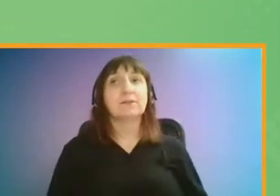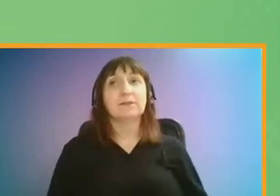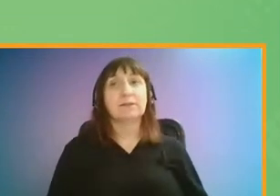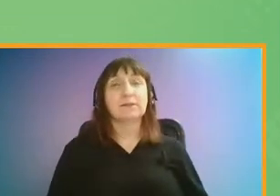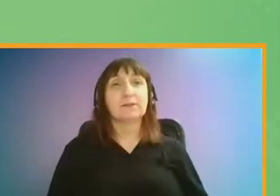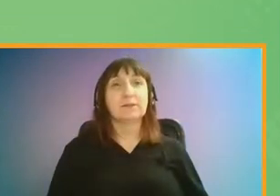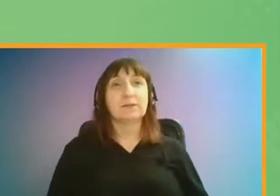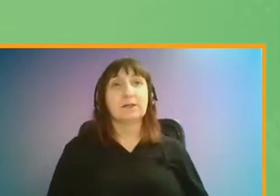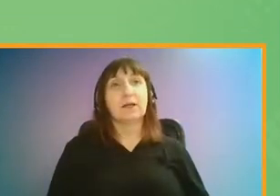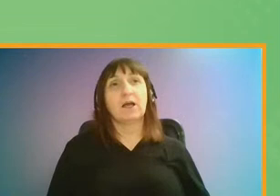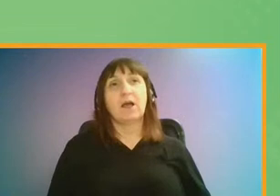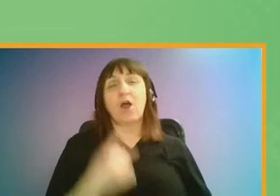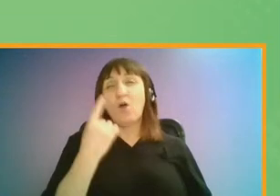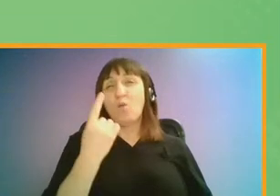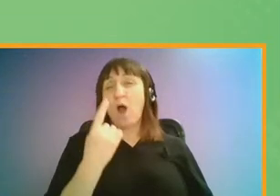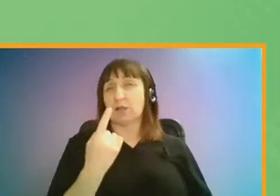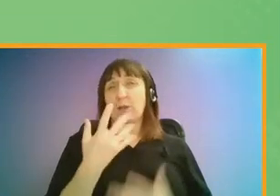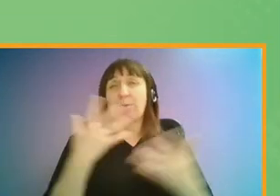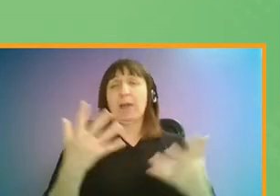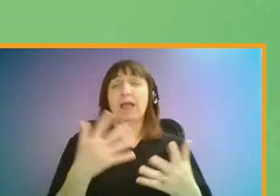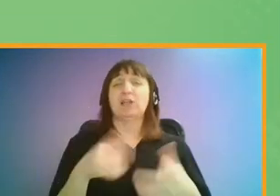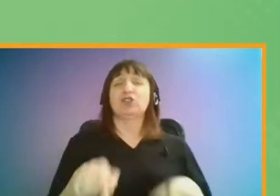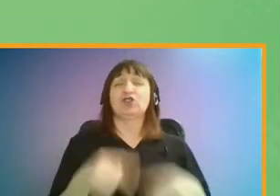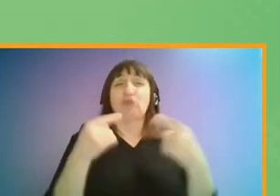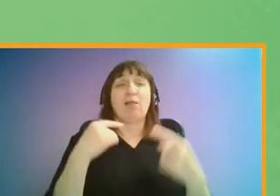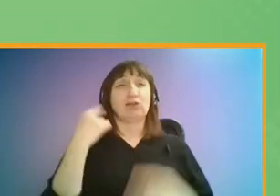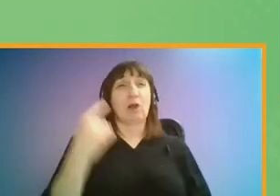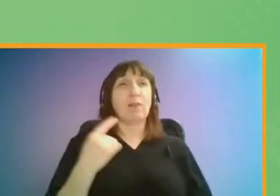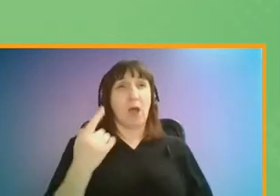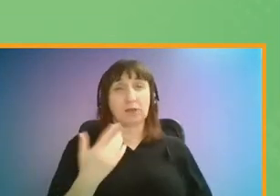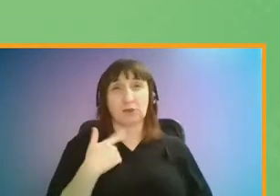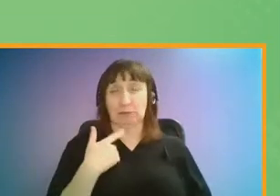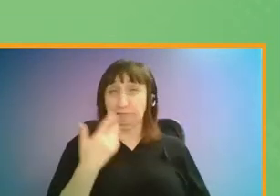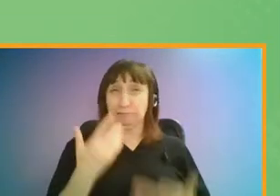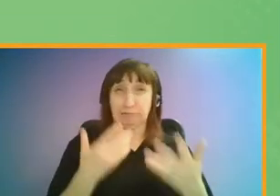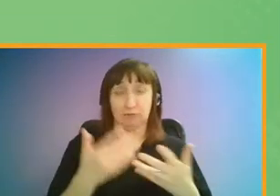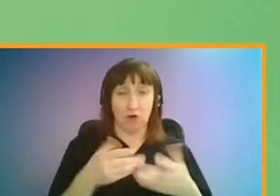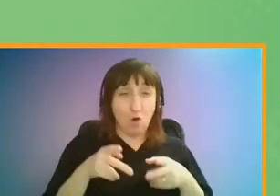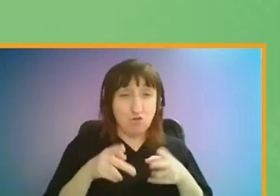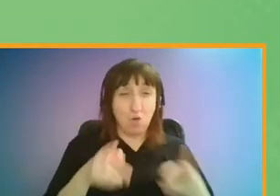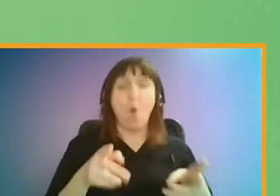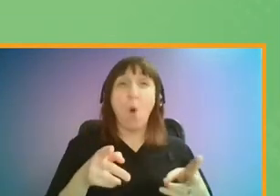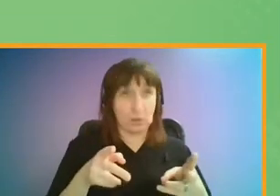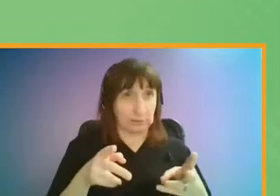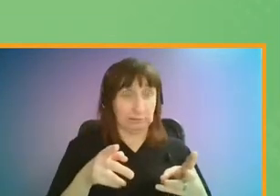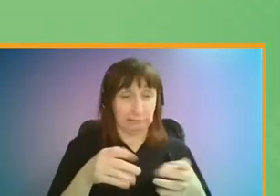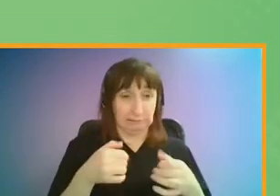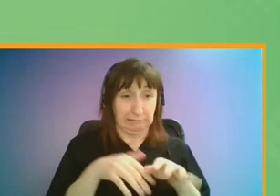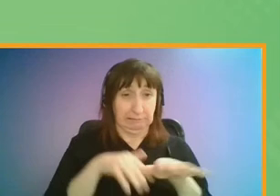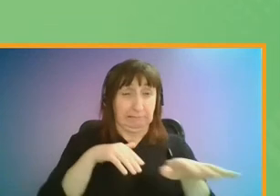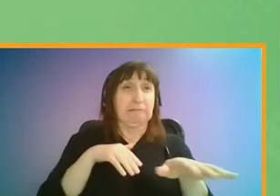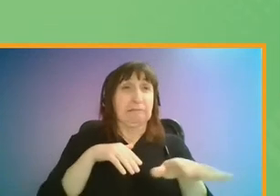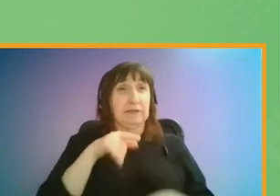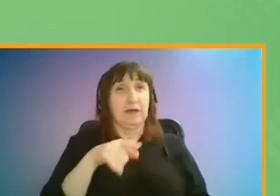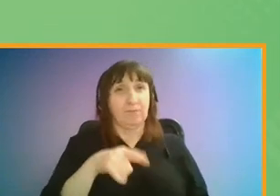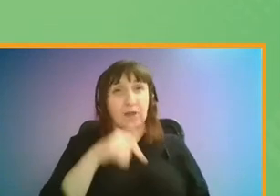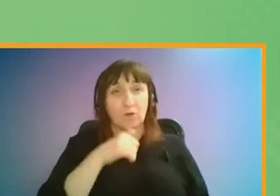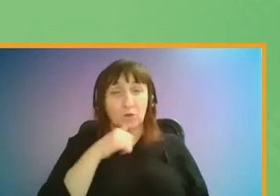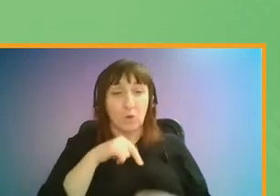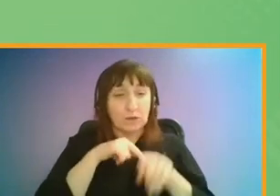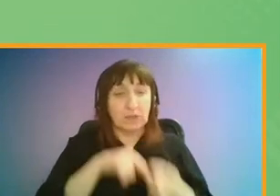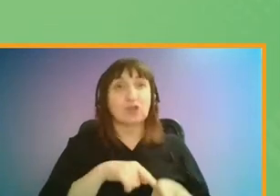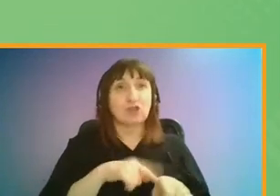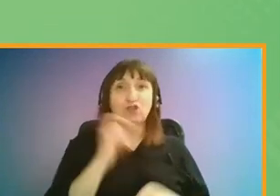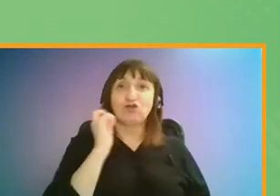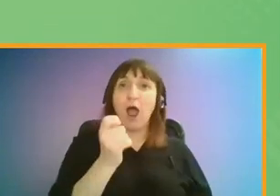So if we take one of the most pressing challenges facing London, competing demand for road space, as an example, the idea of a user based road